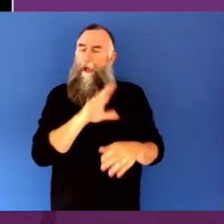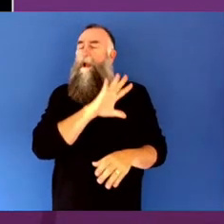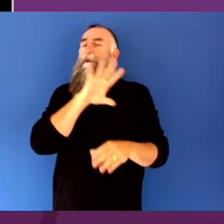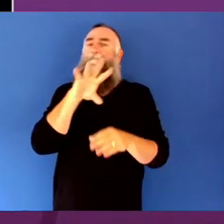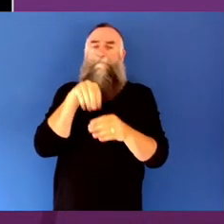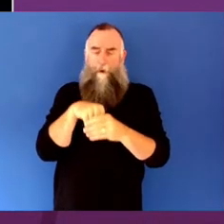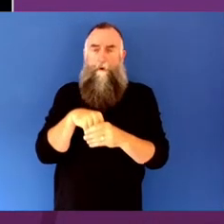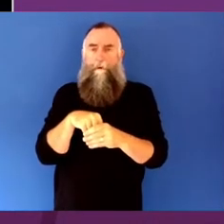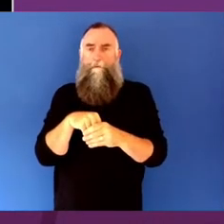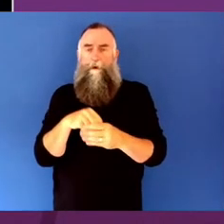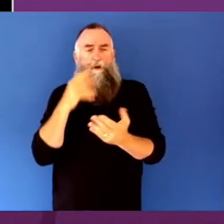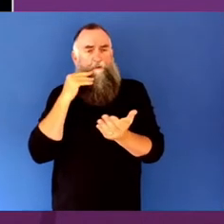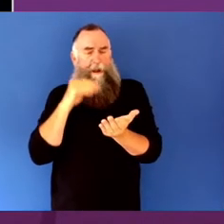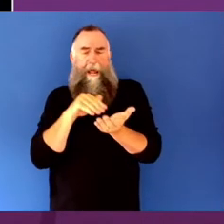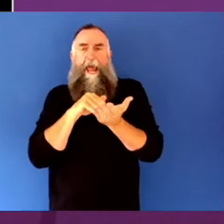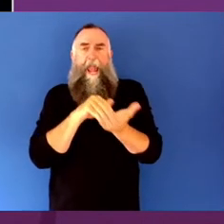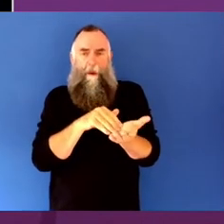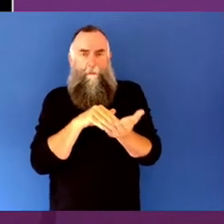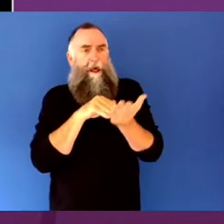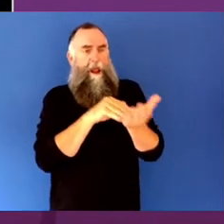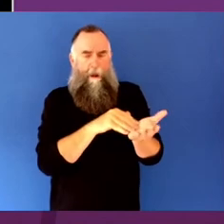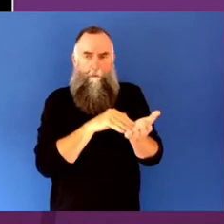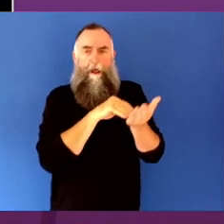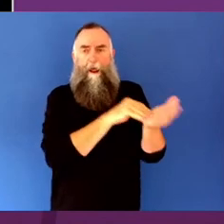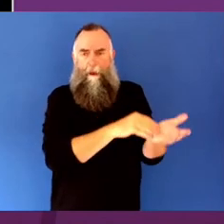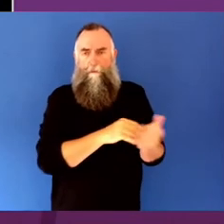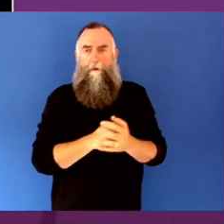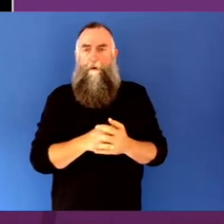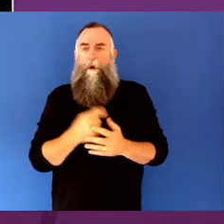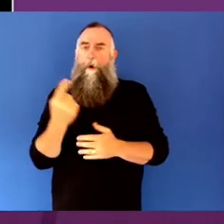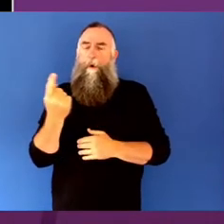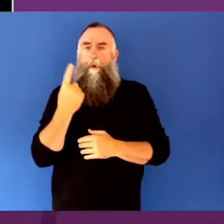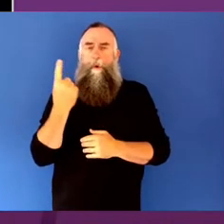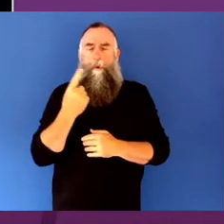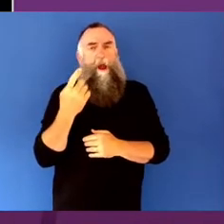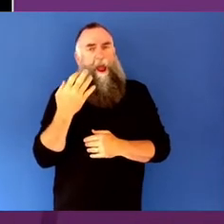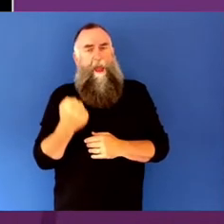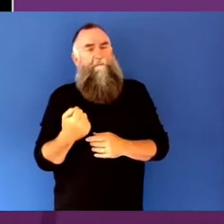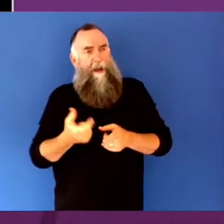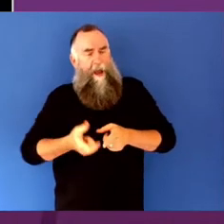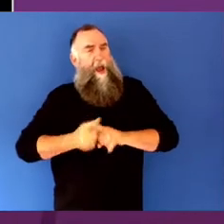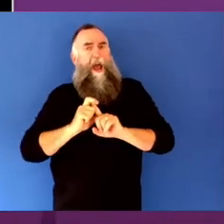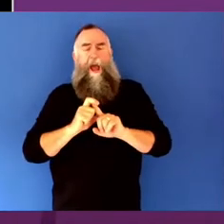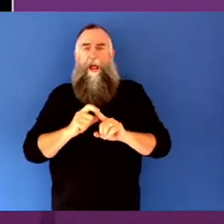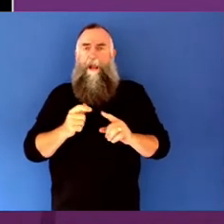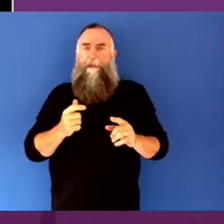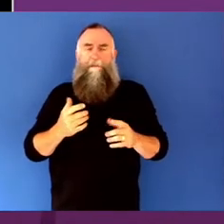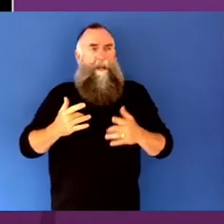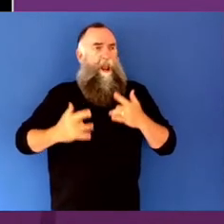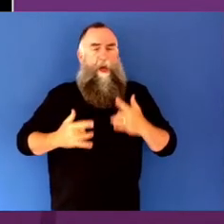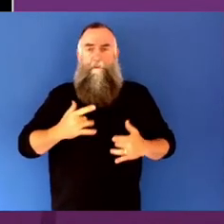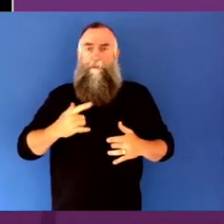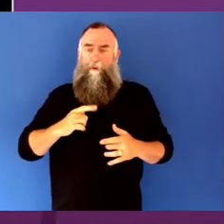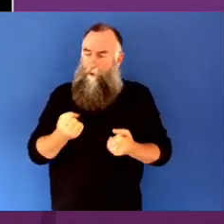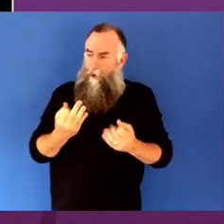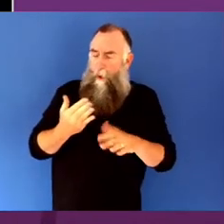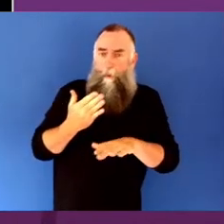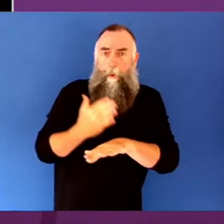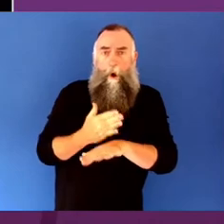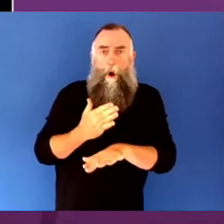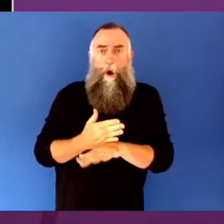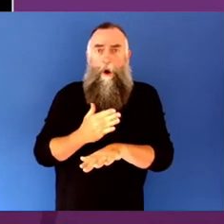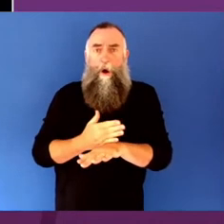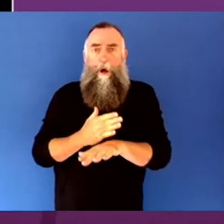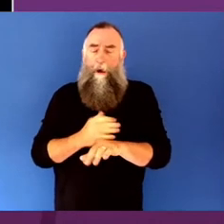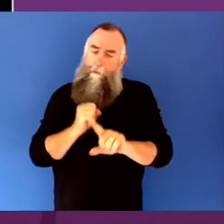helping people who are facing great difficulties as a result of not being able to work. And we know, particularly in a sector